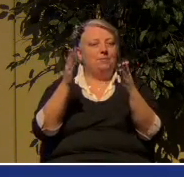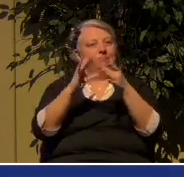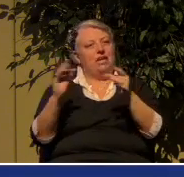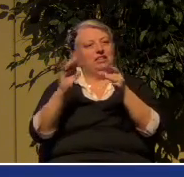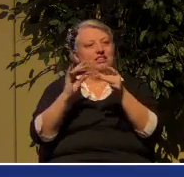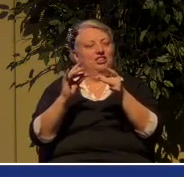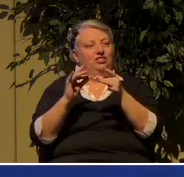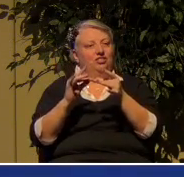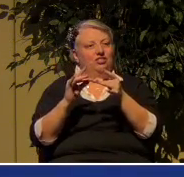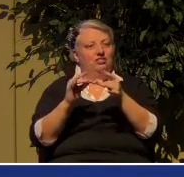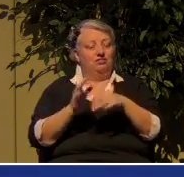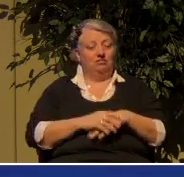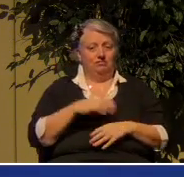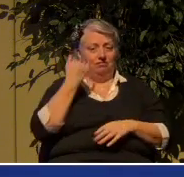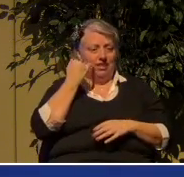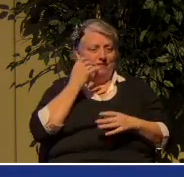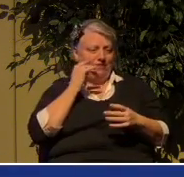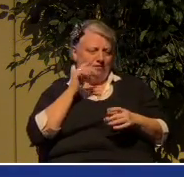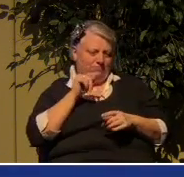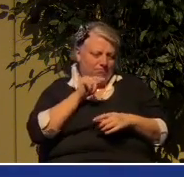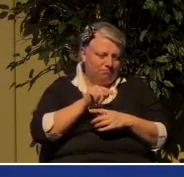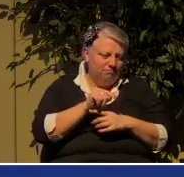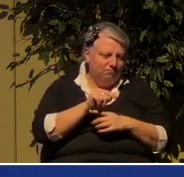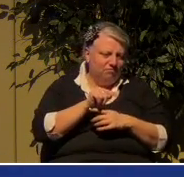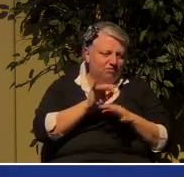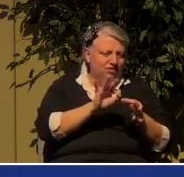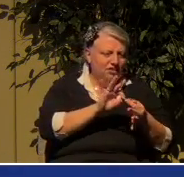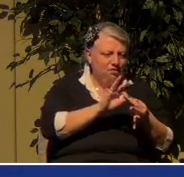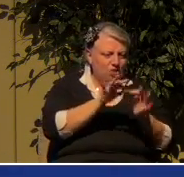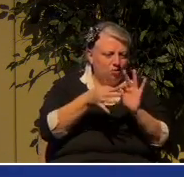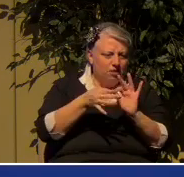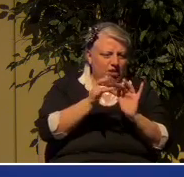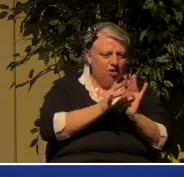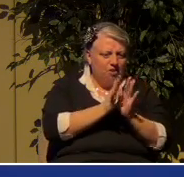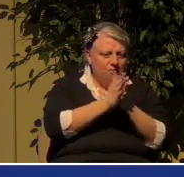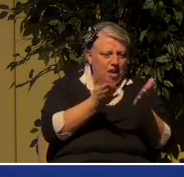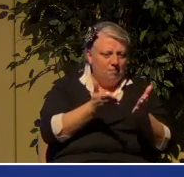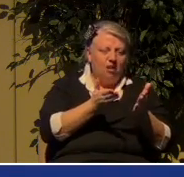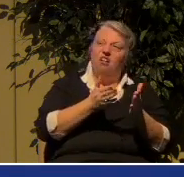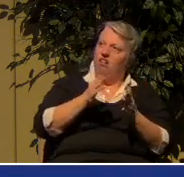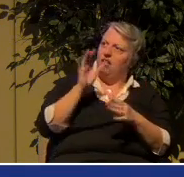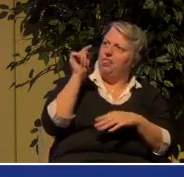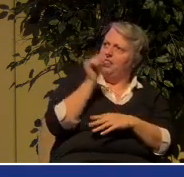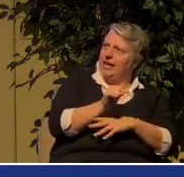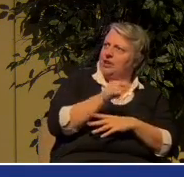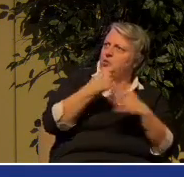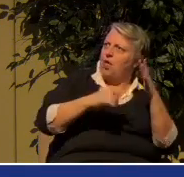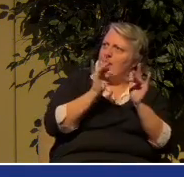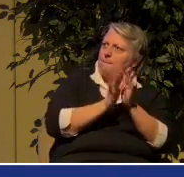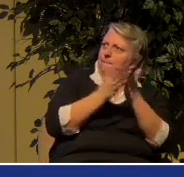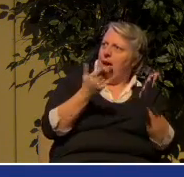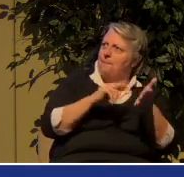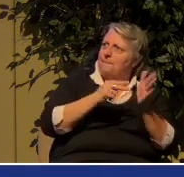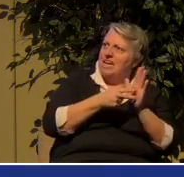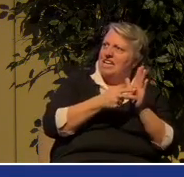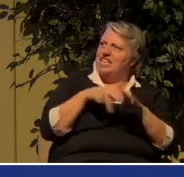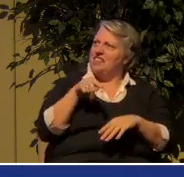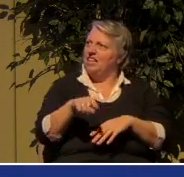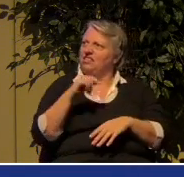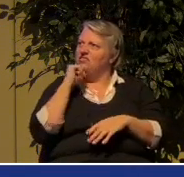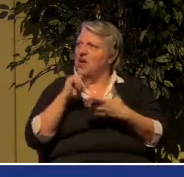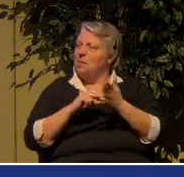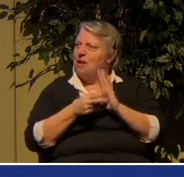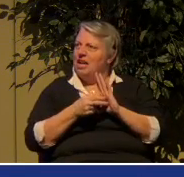interpretation of Scripture and somebody says this is what the Bible means or this is what the Bible doesn't mean,